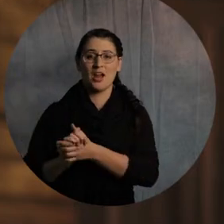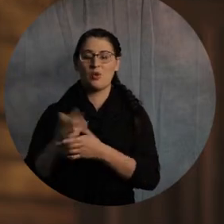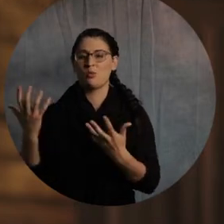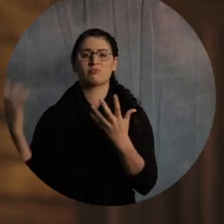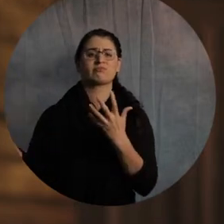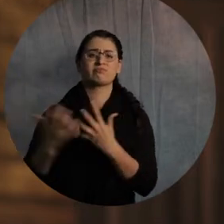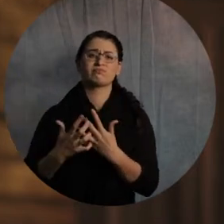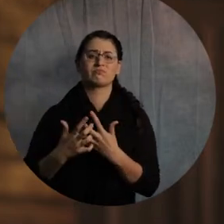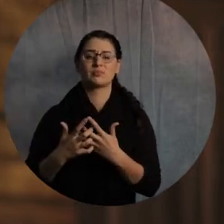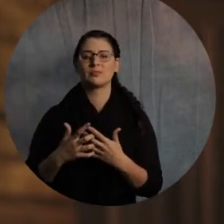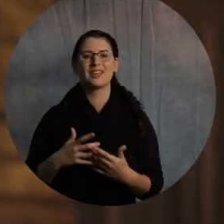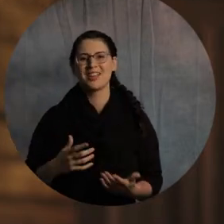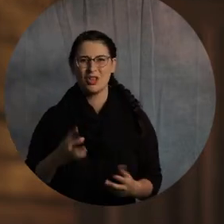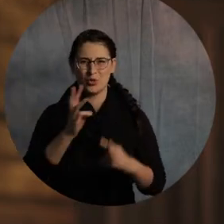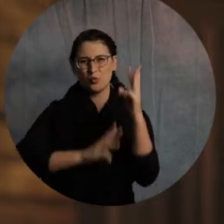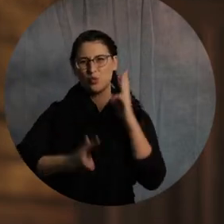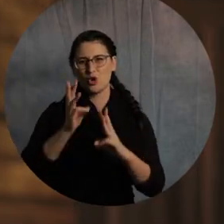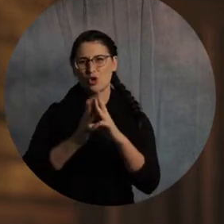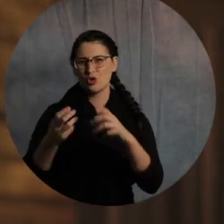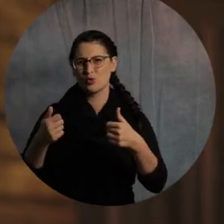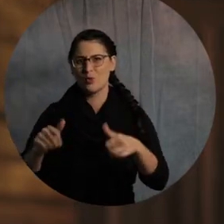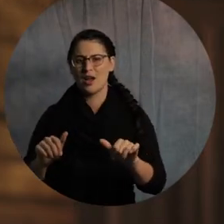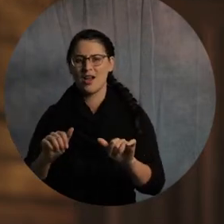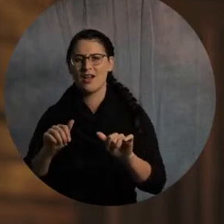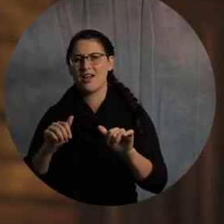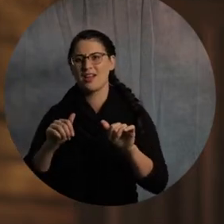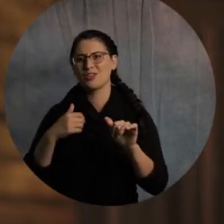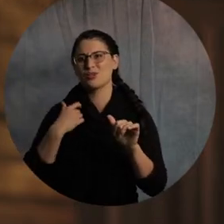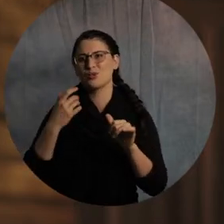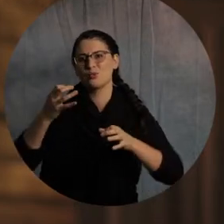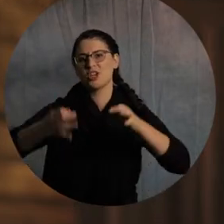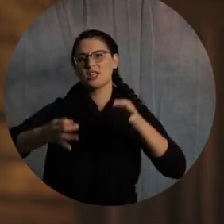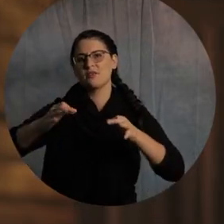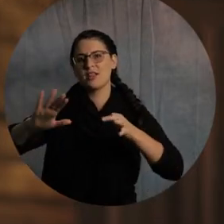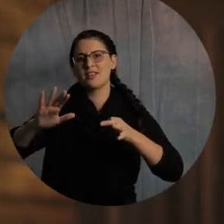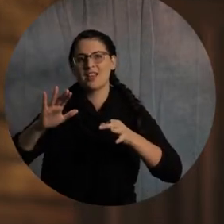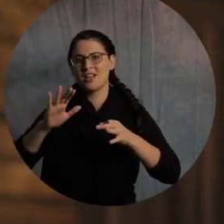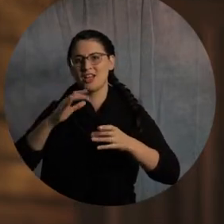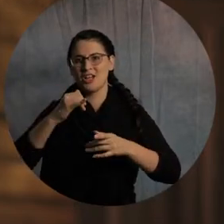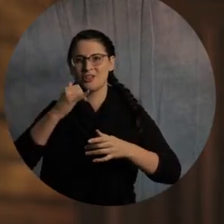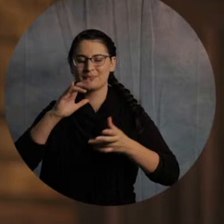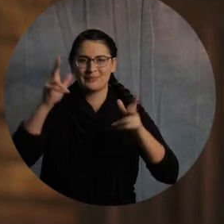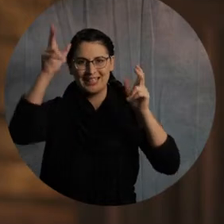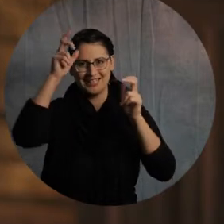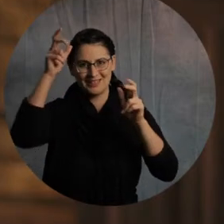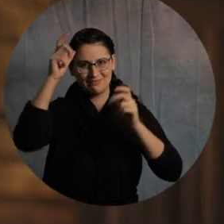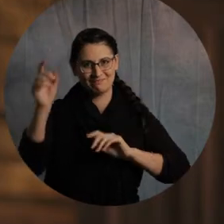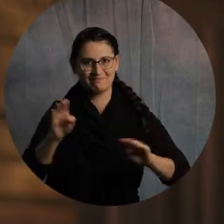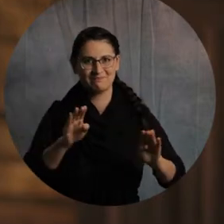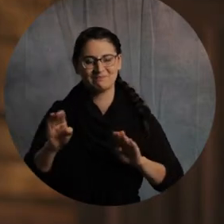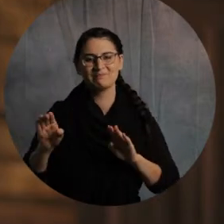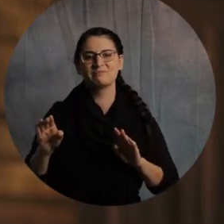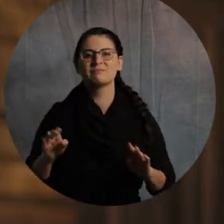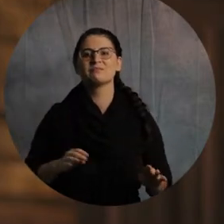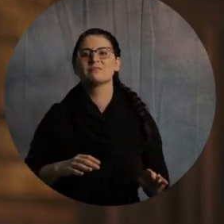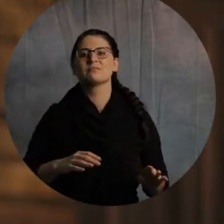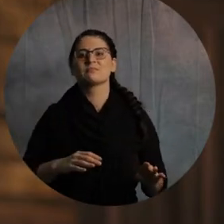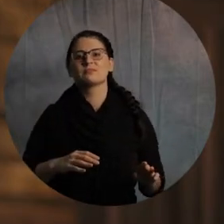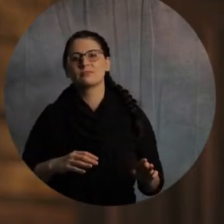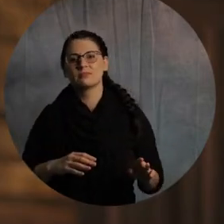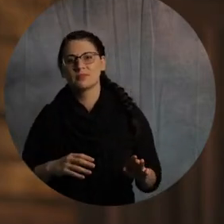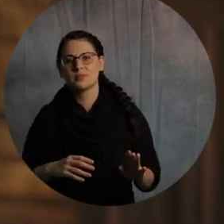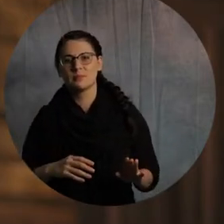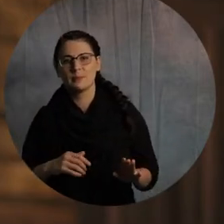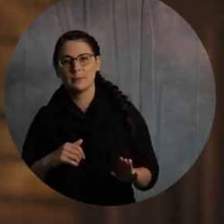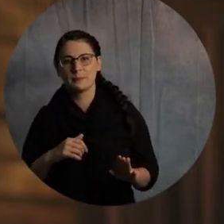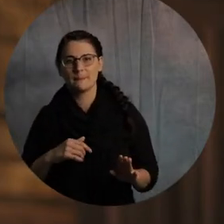just the world pressing in and trying to justify immorality. And so, I'm not preaching this as, you if you don't do this, you're in